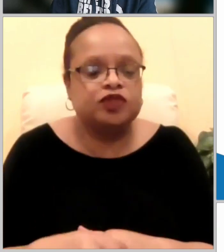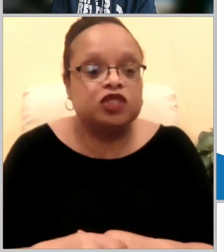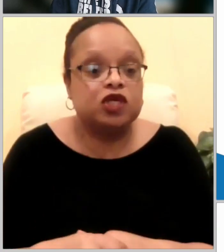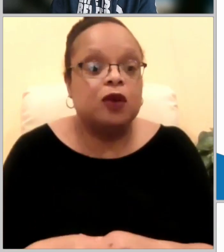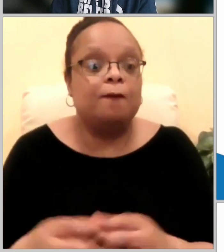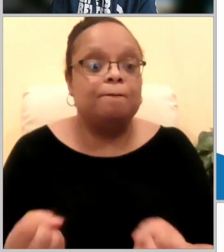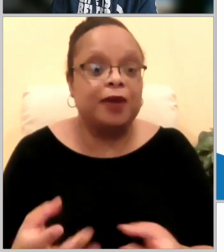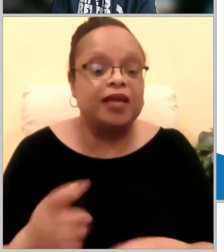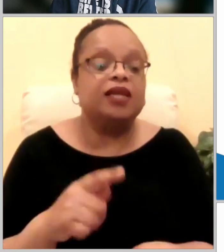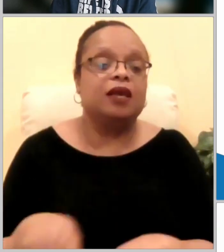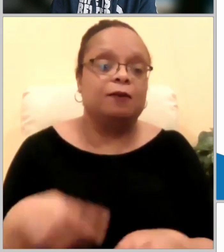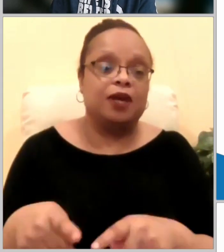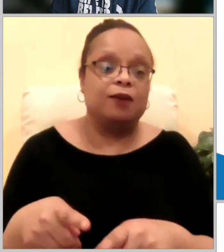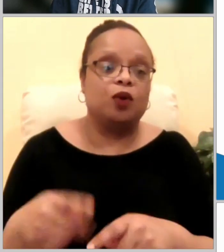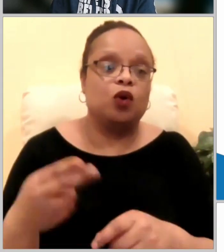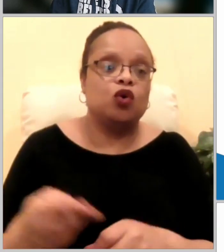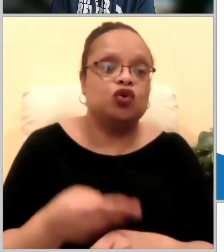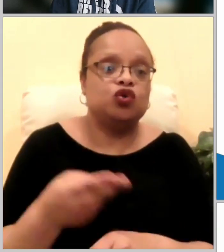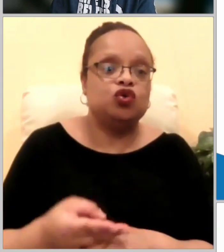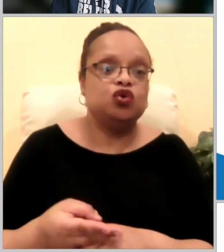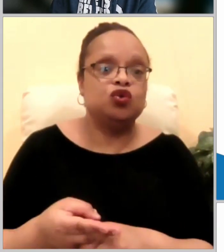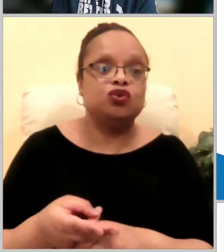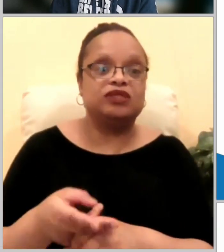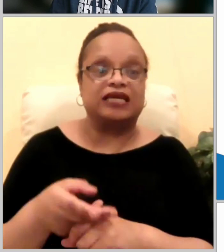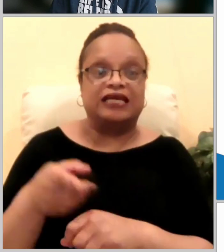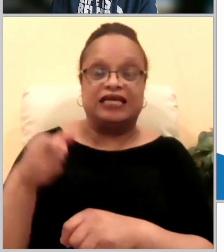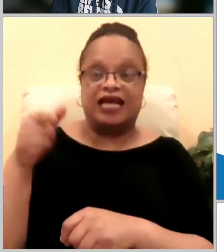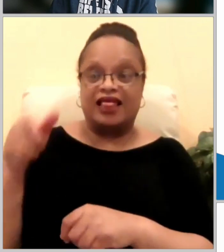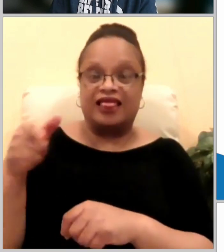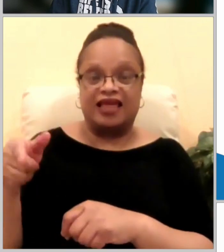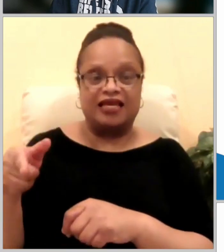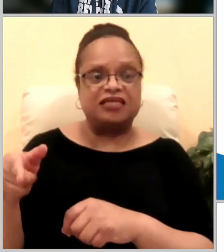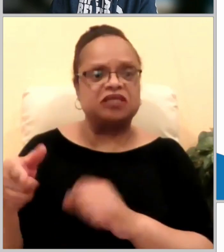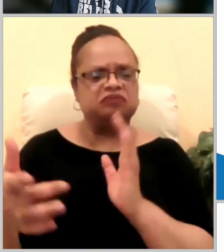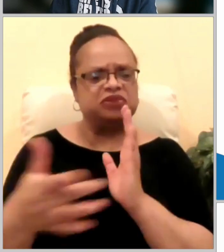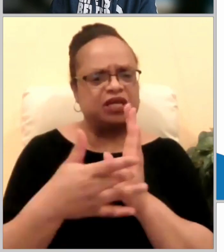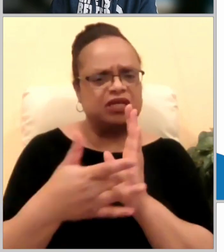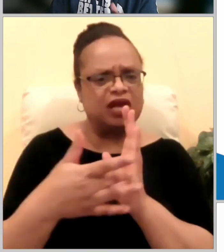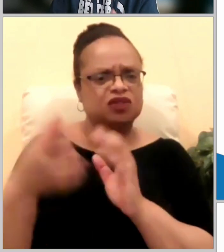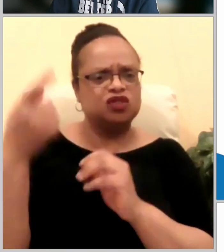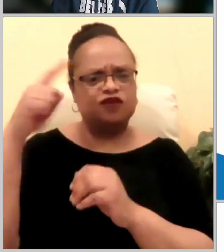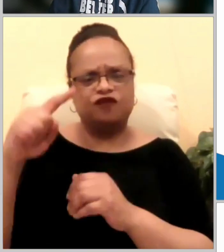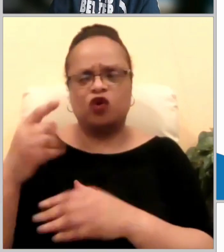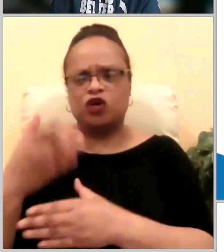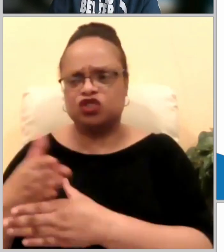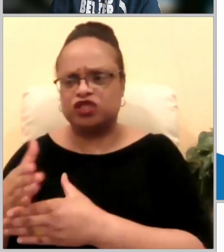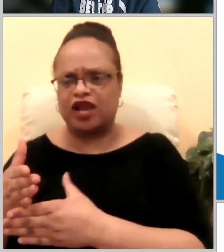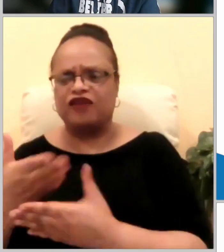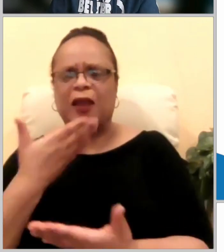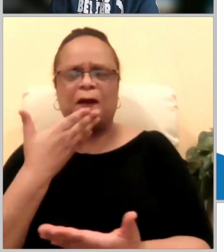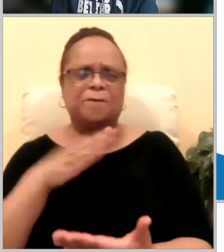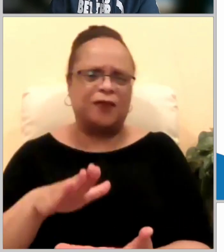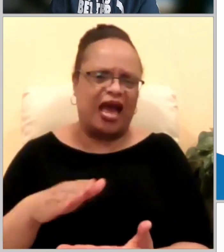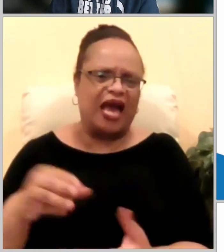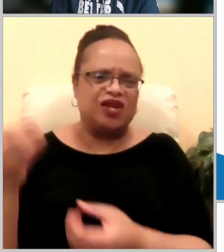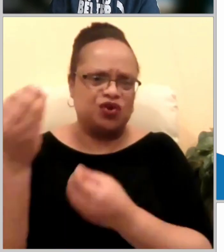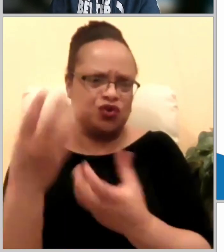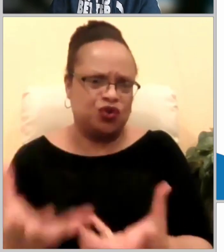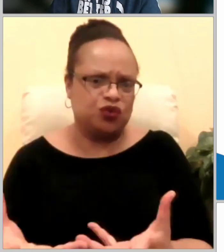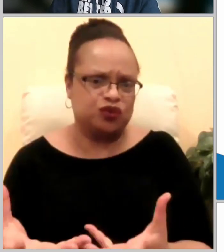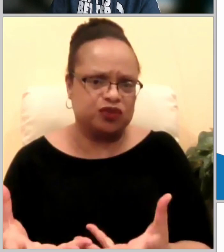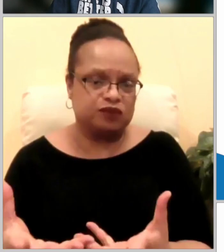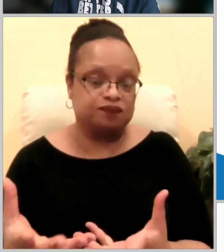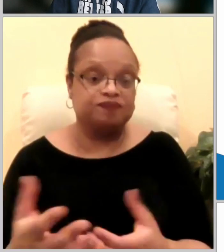as a means to spread bad or negative news studies have linked the consumption of bad news